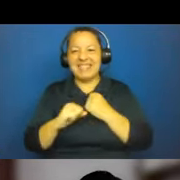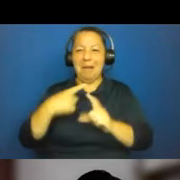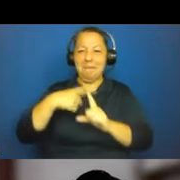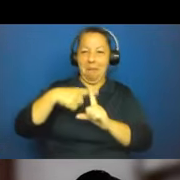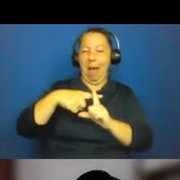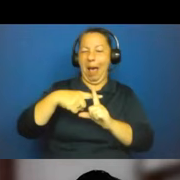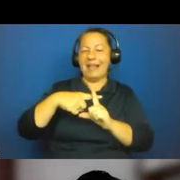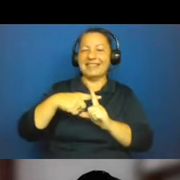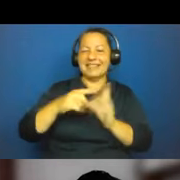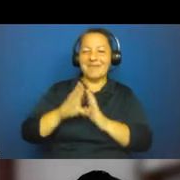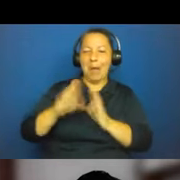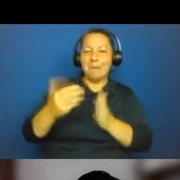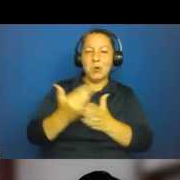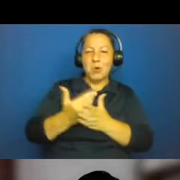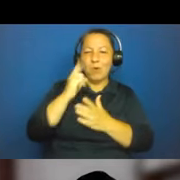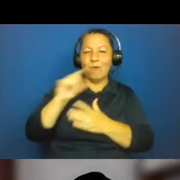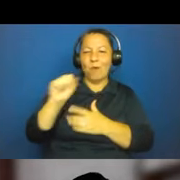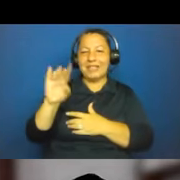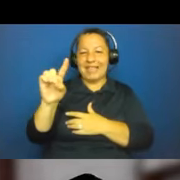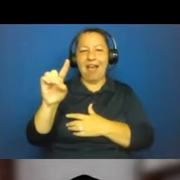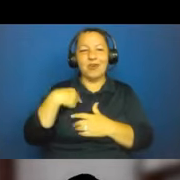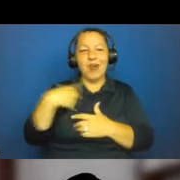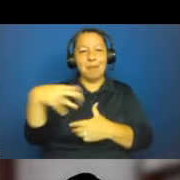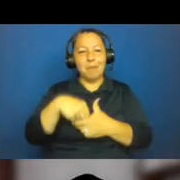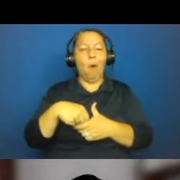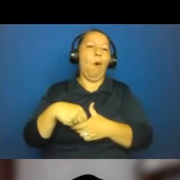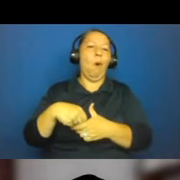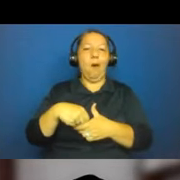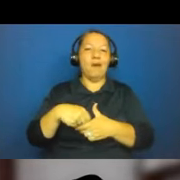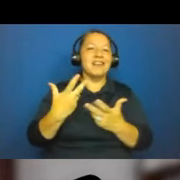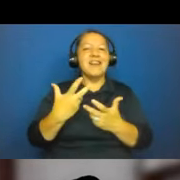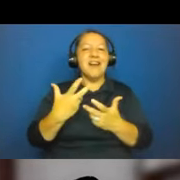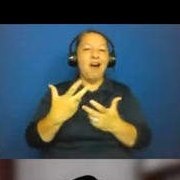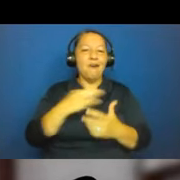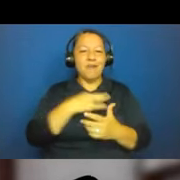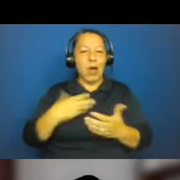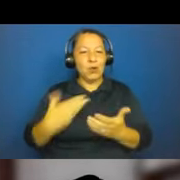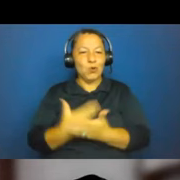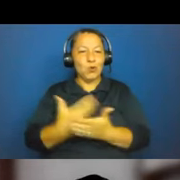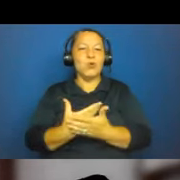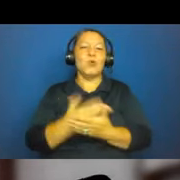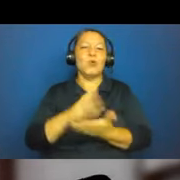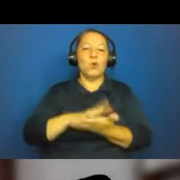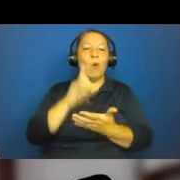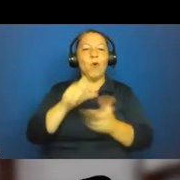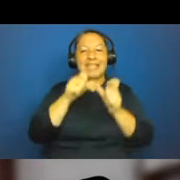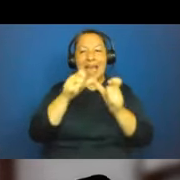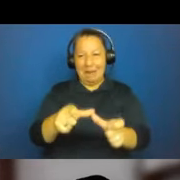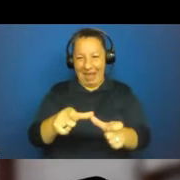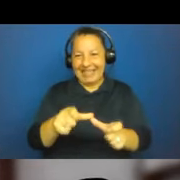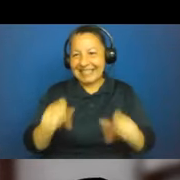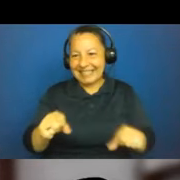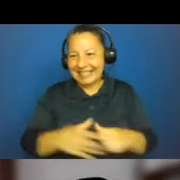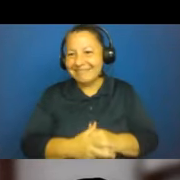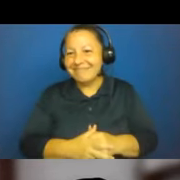is that I'm part of the inaugural faculty for the new school, Stanford's Doer School of Sustainability, which will